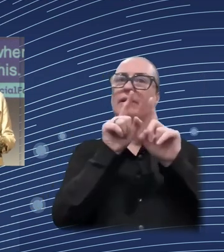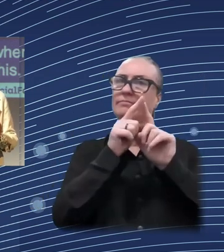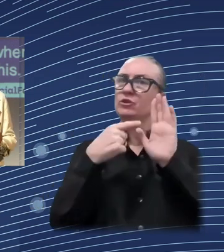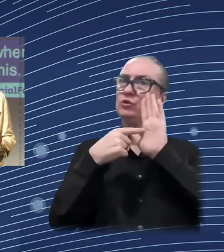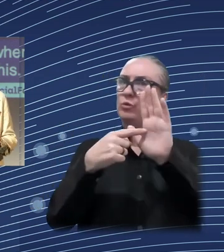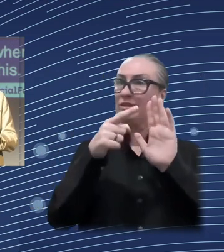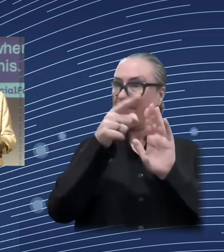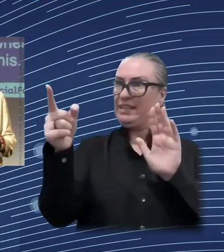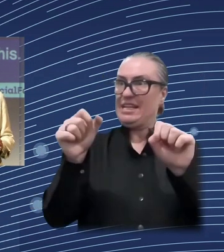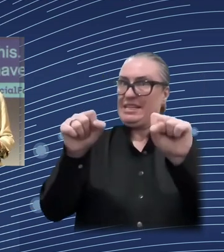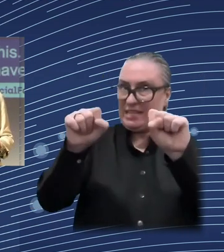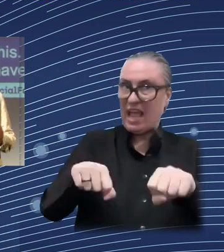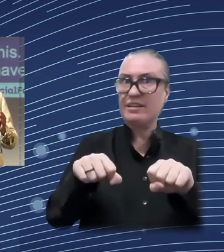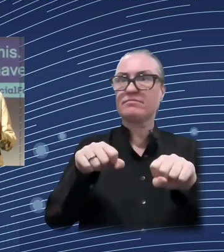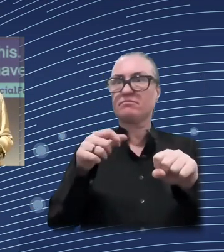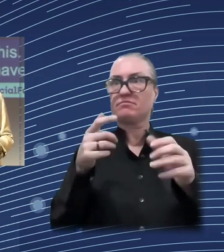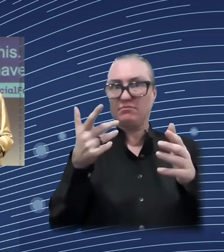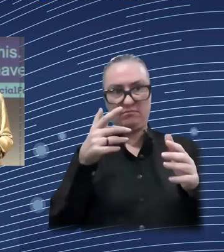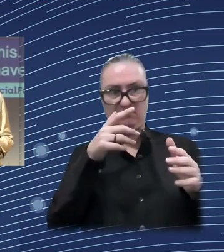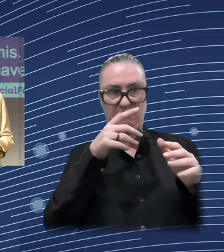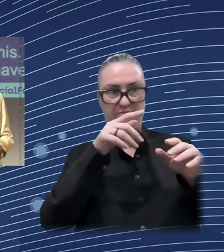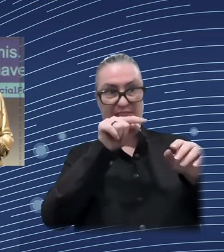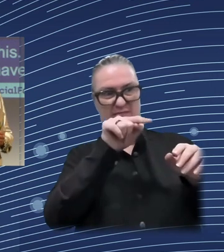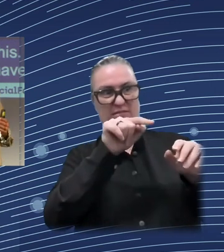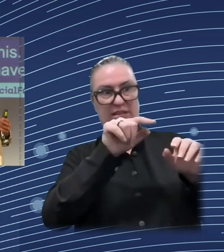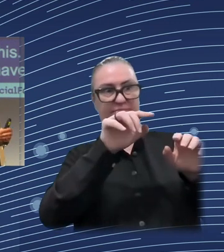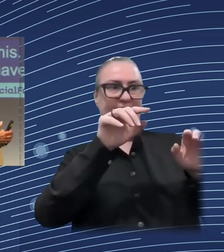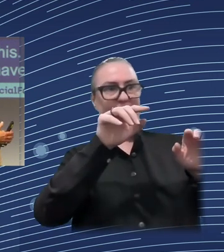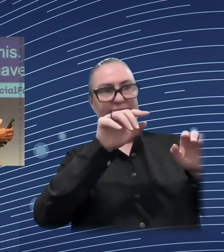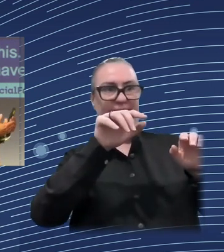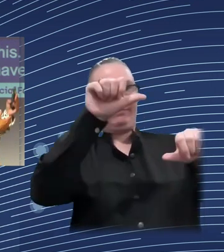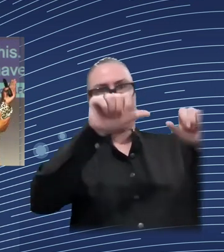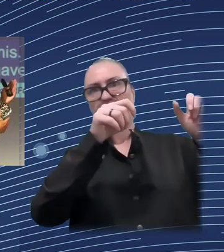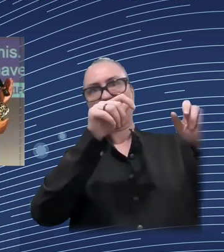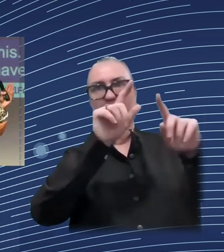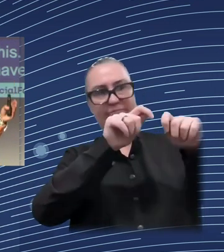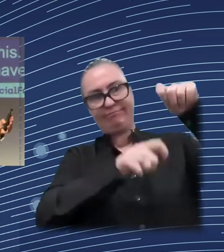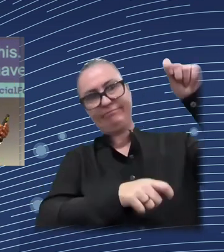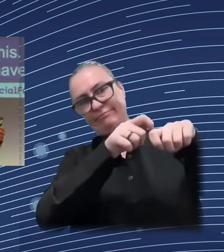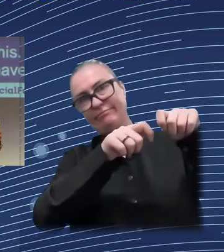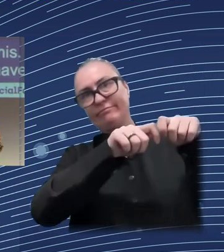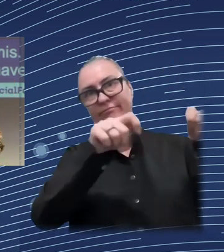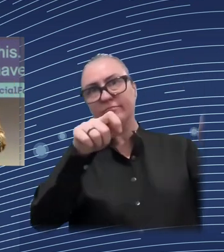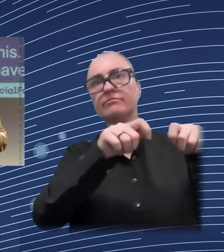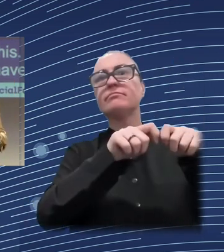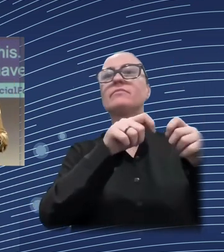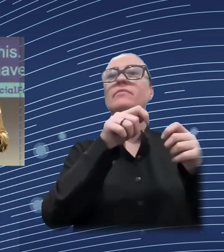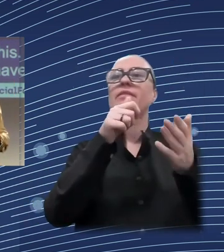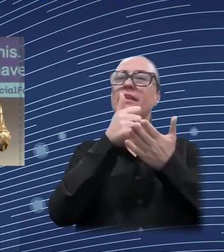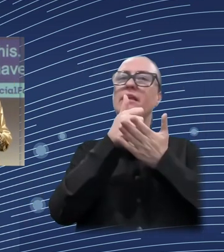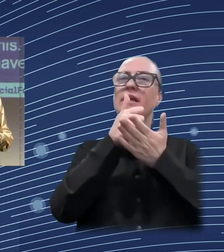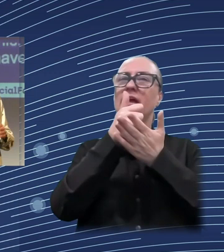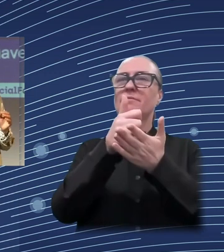information is not there, simply we cannot do impact evaluation. Impact evaluation, that's what I'm going to explain, is